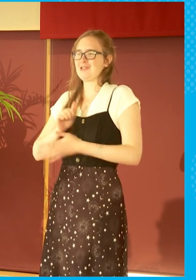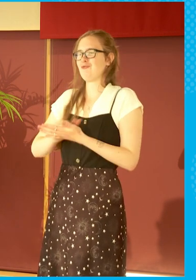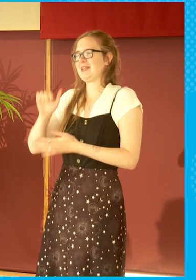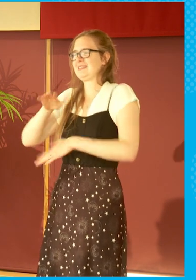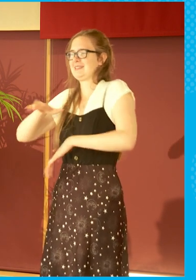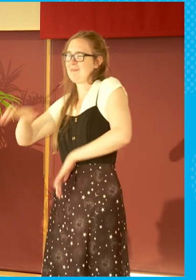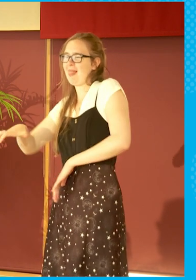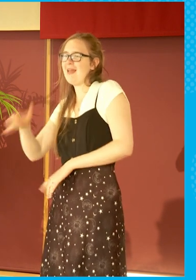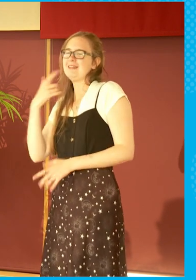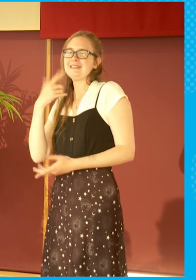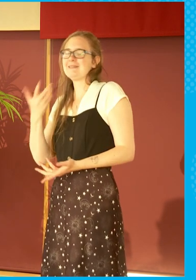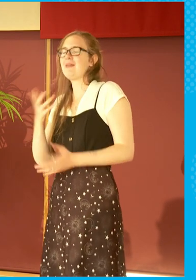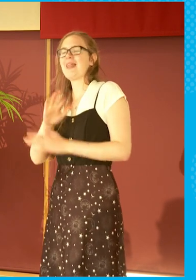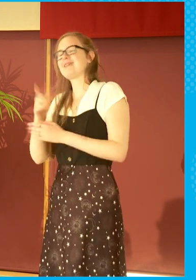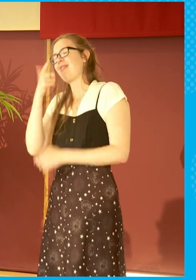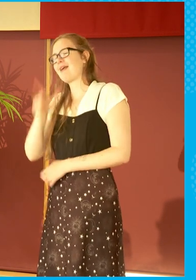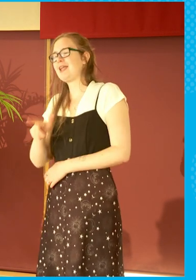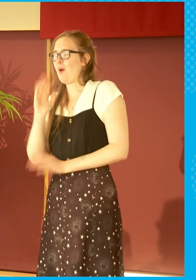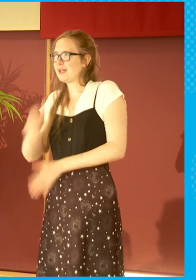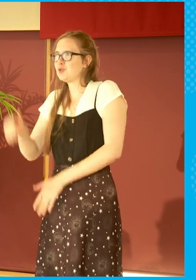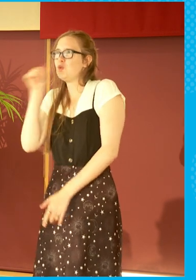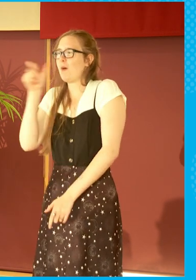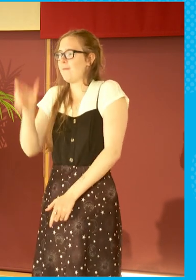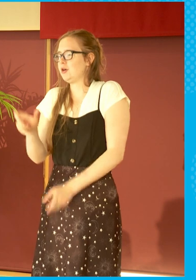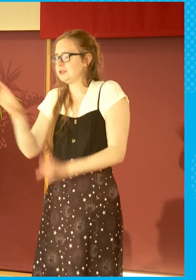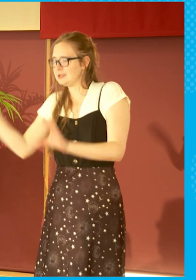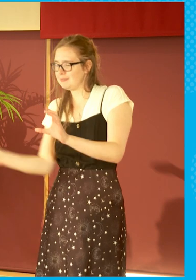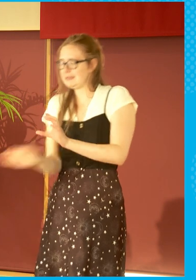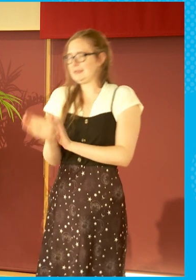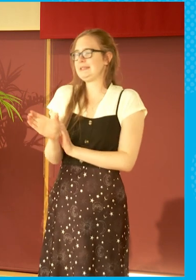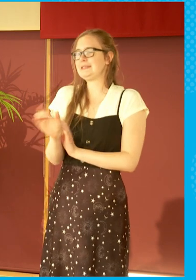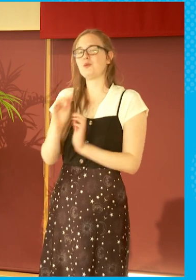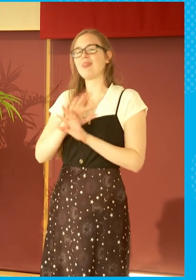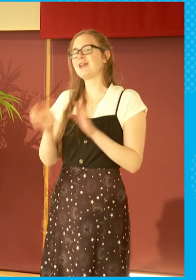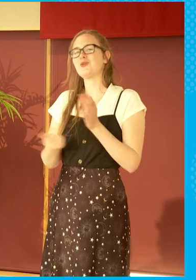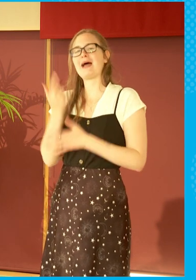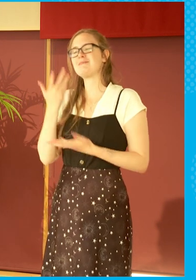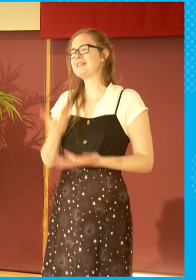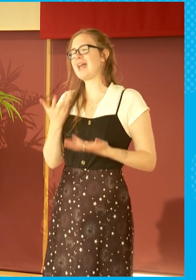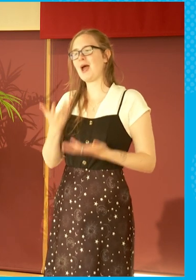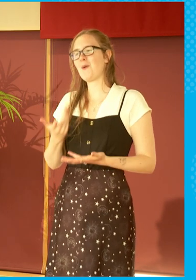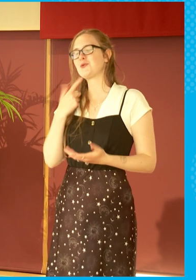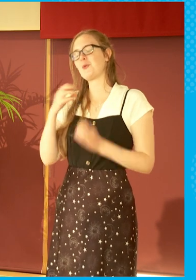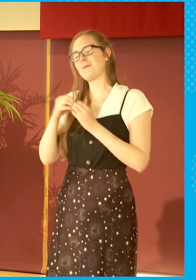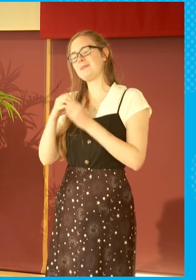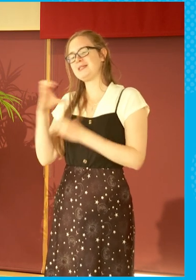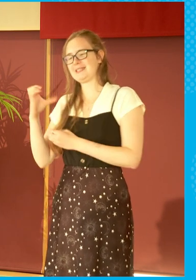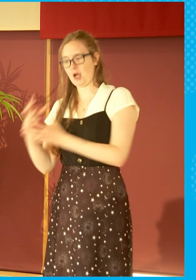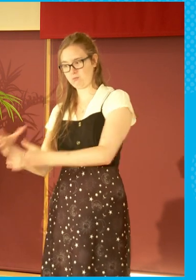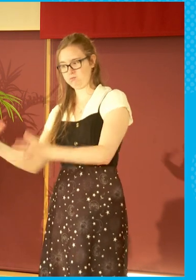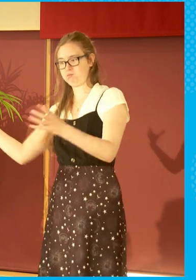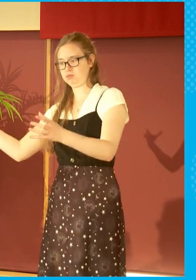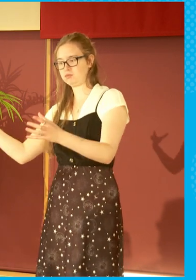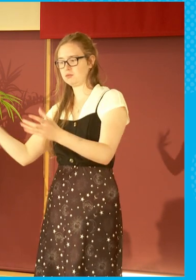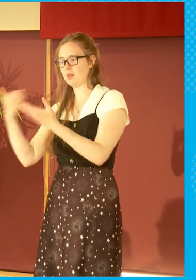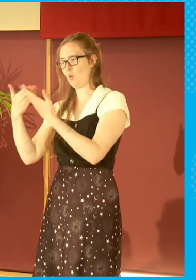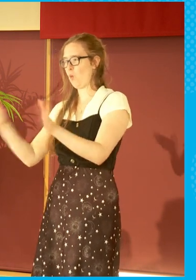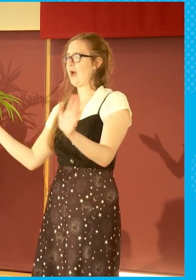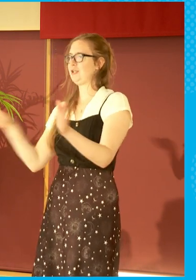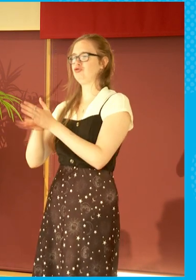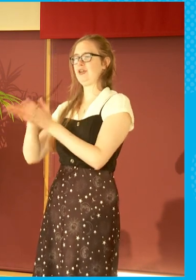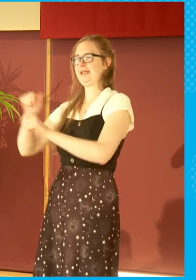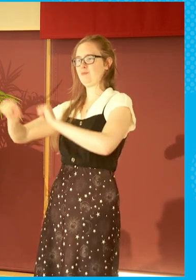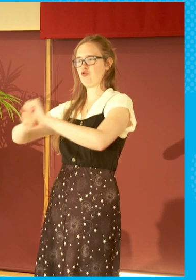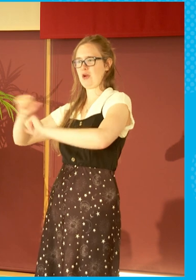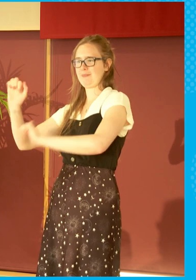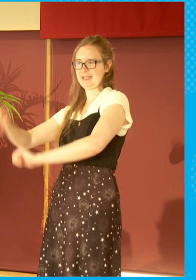happens. But you had to know someone. That should not be the case. So I think we're not as big as the BBC in terms of our wider training programmes, but